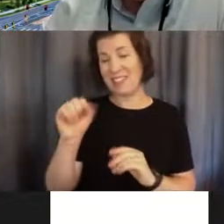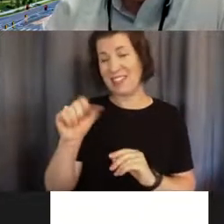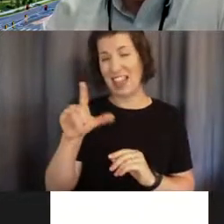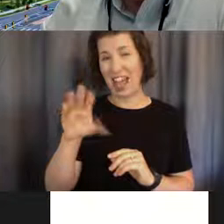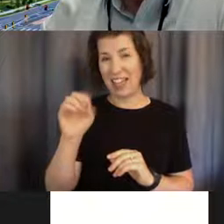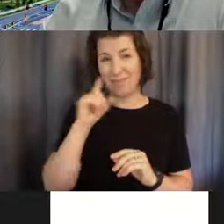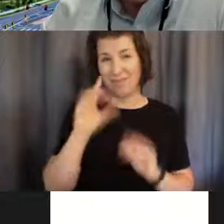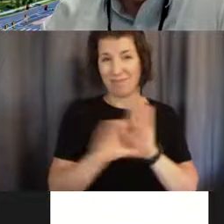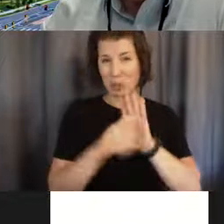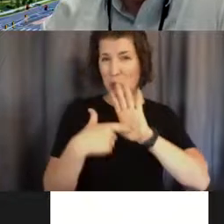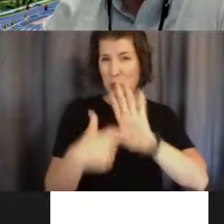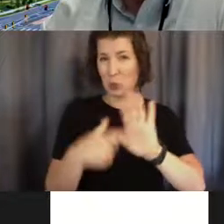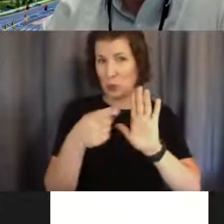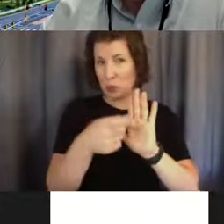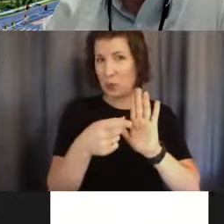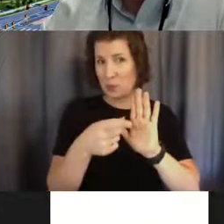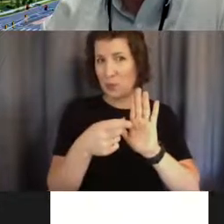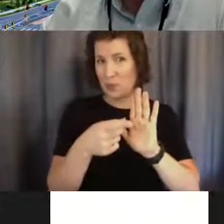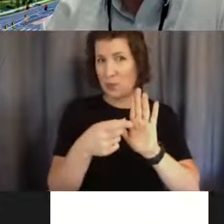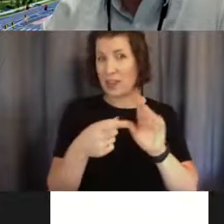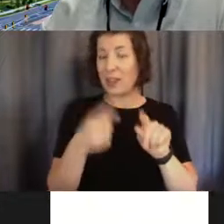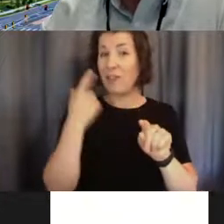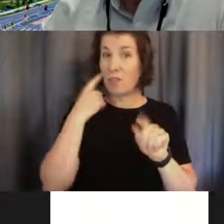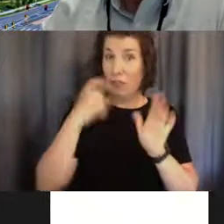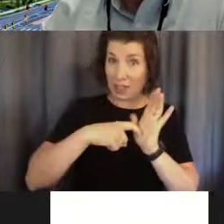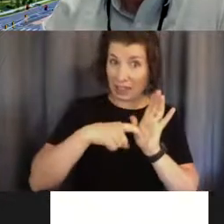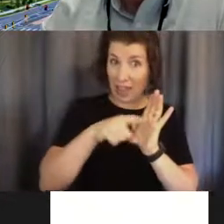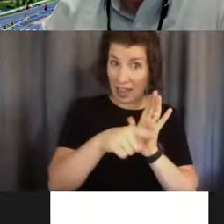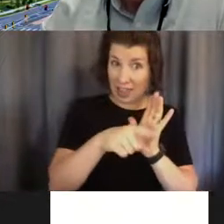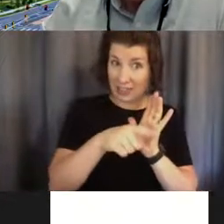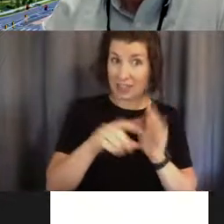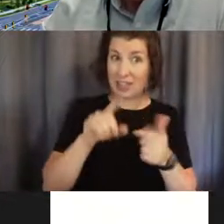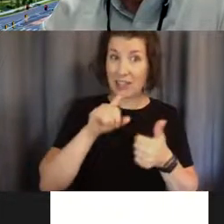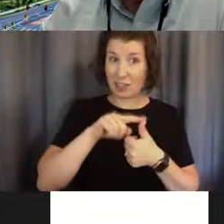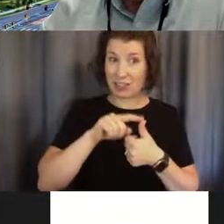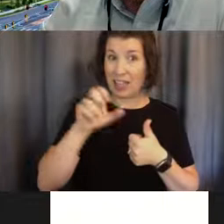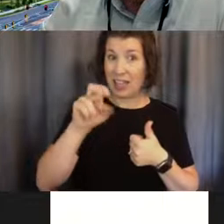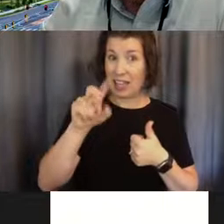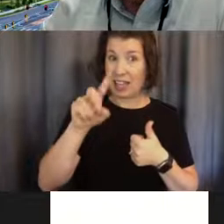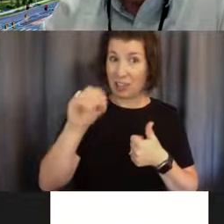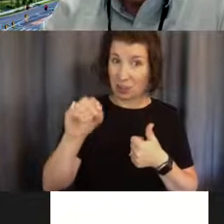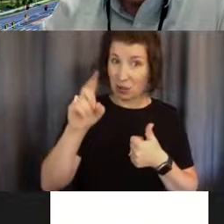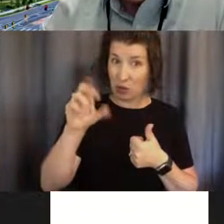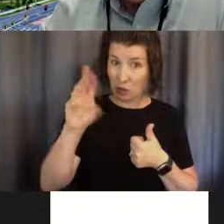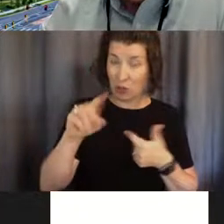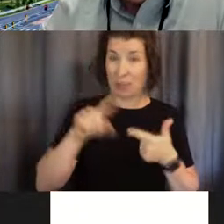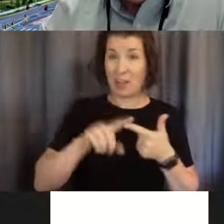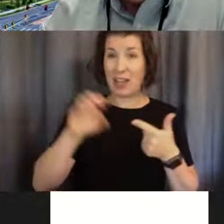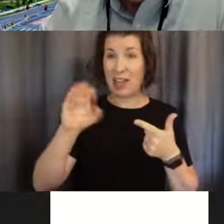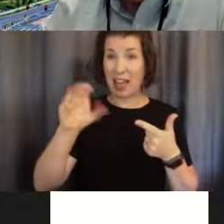if you recognize the great thing about this slide is there is endoderm, ectoderm and mesoderm